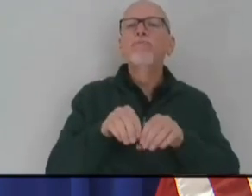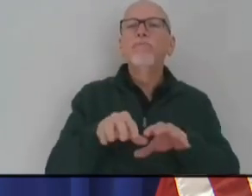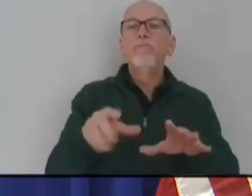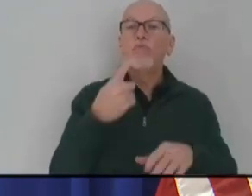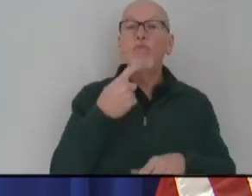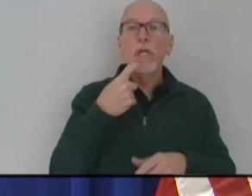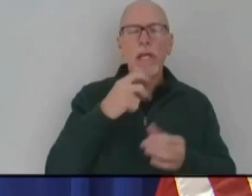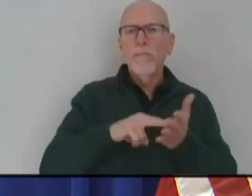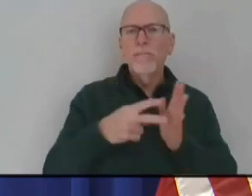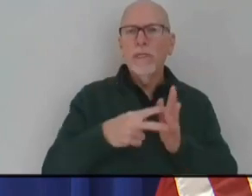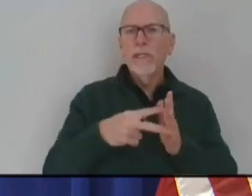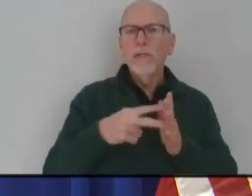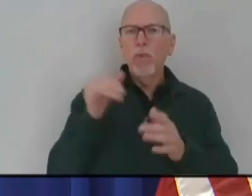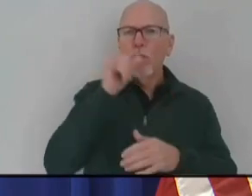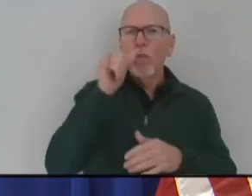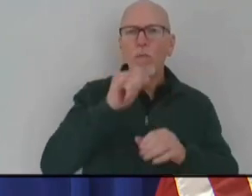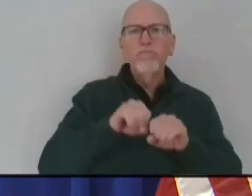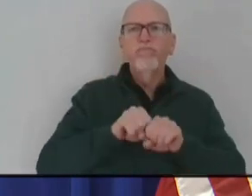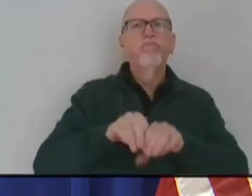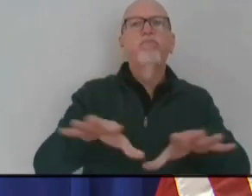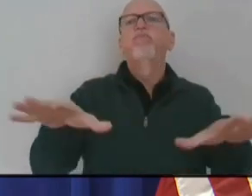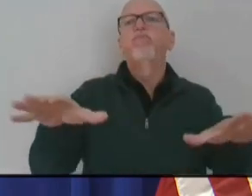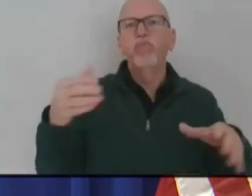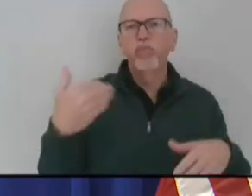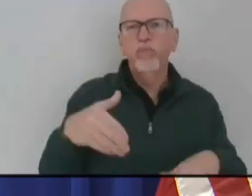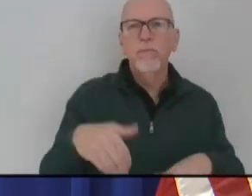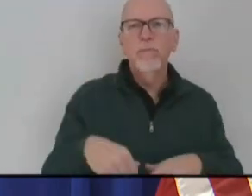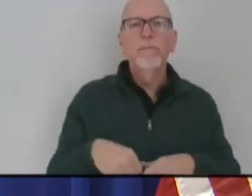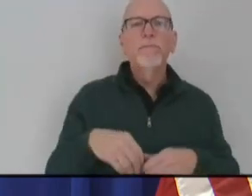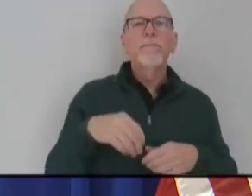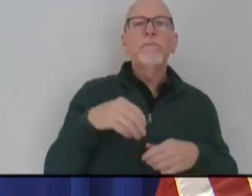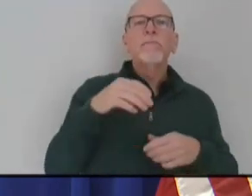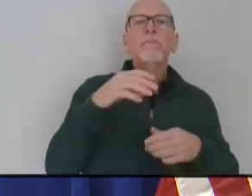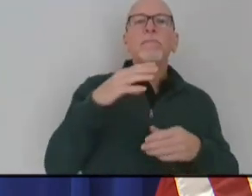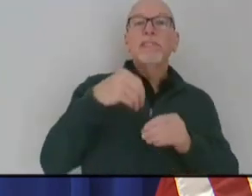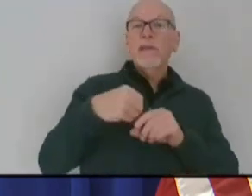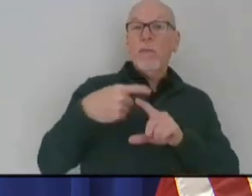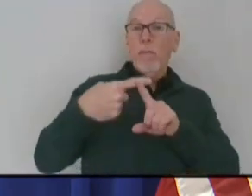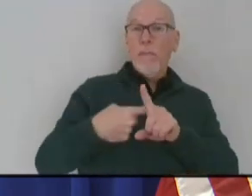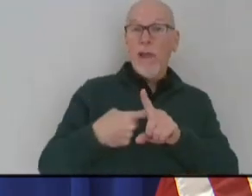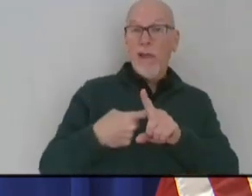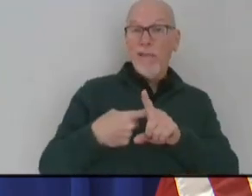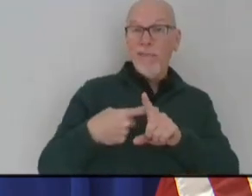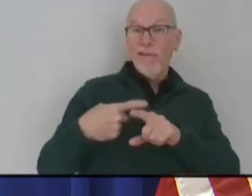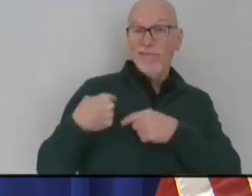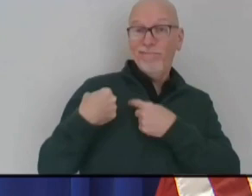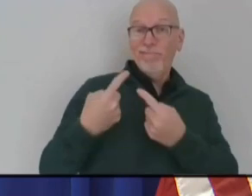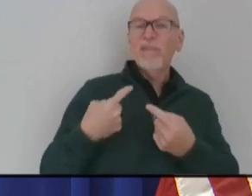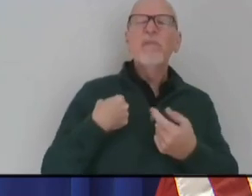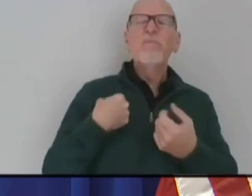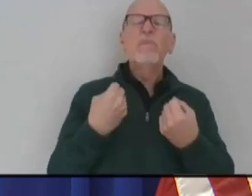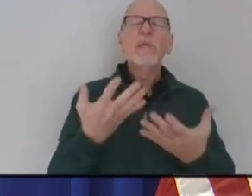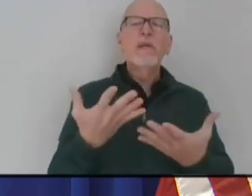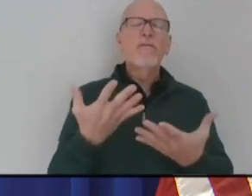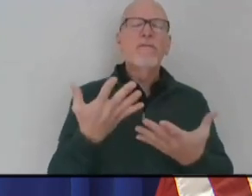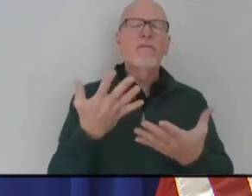it is raging. And just a month later, I mean, just to put this in perspective,